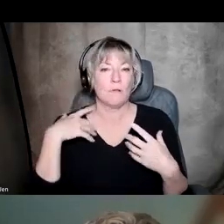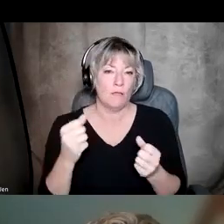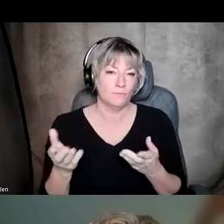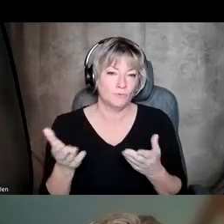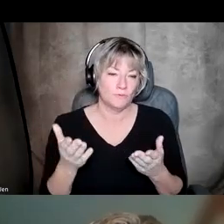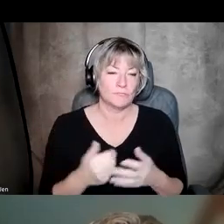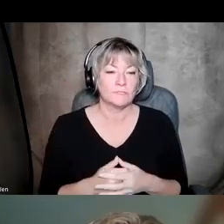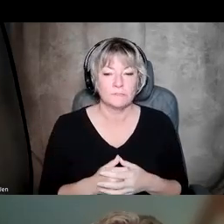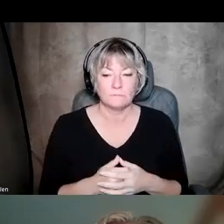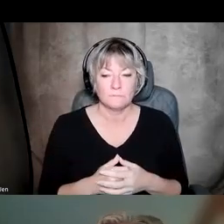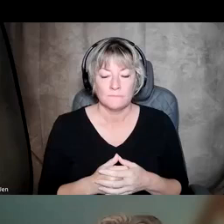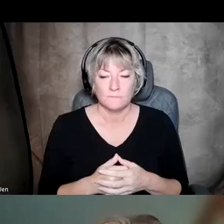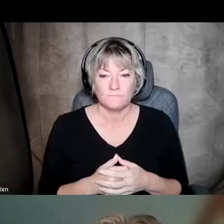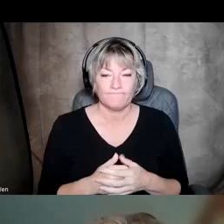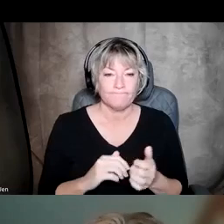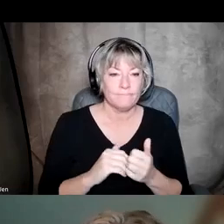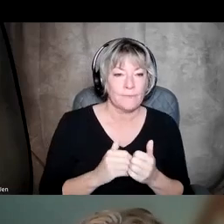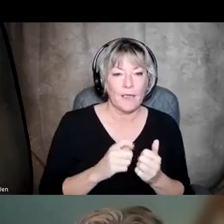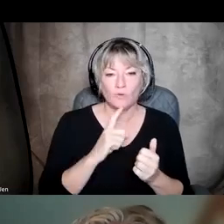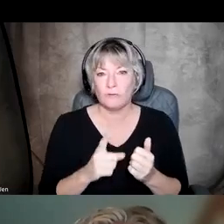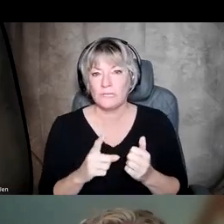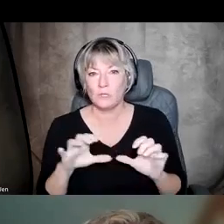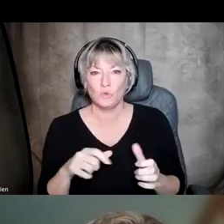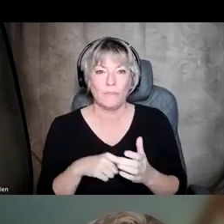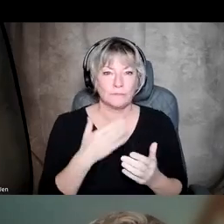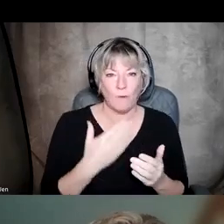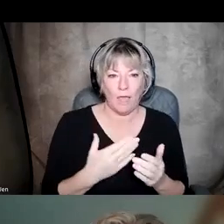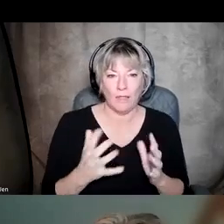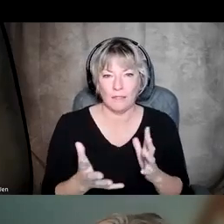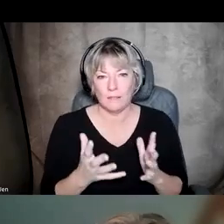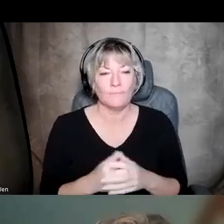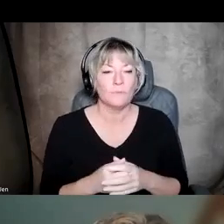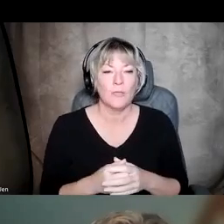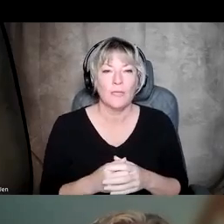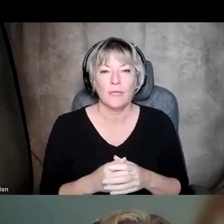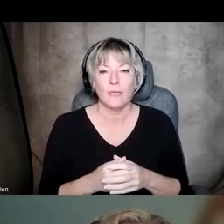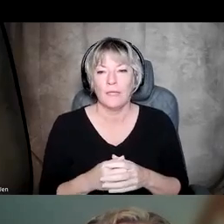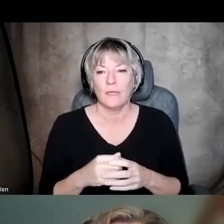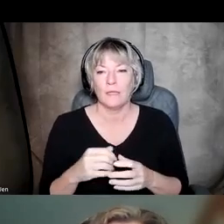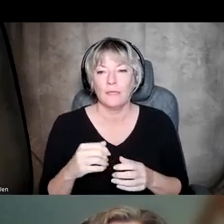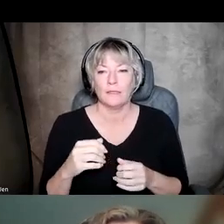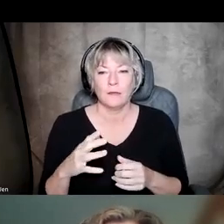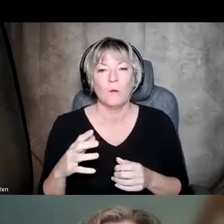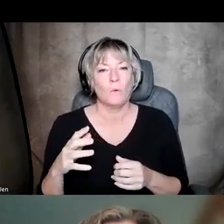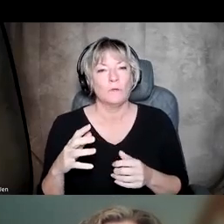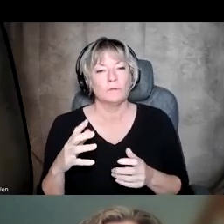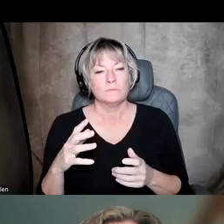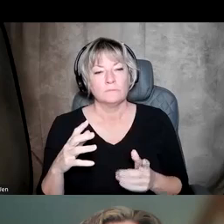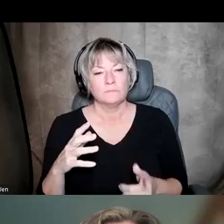So, you know, how to really do this well and brag and steal so that it's,